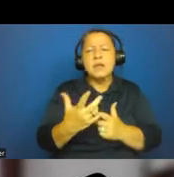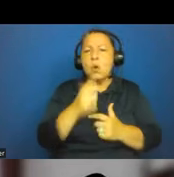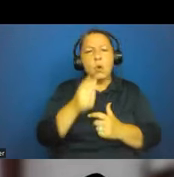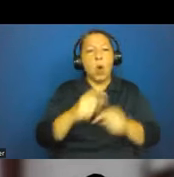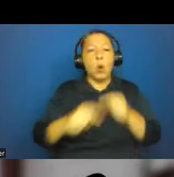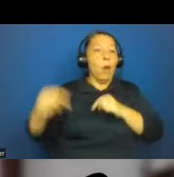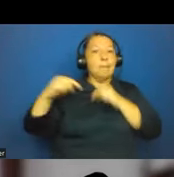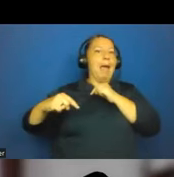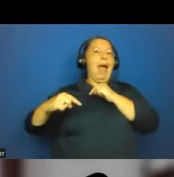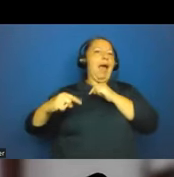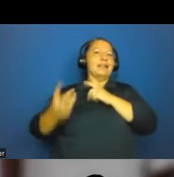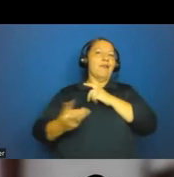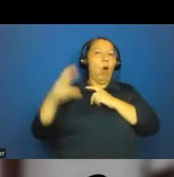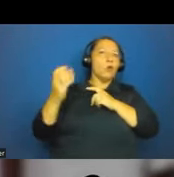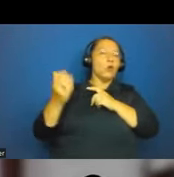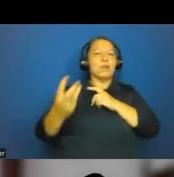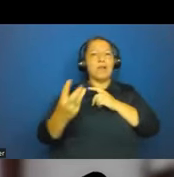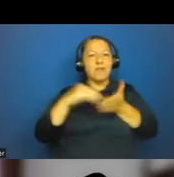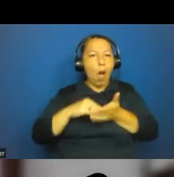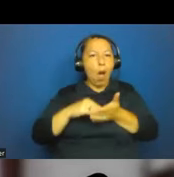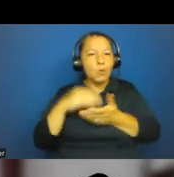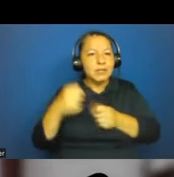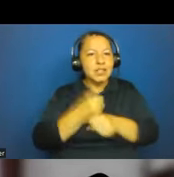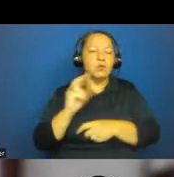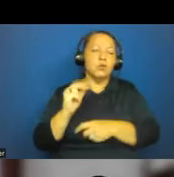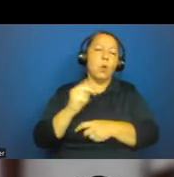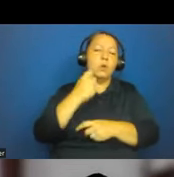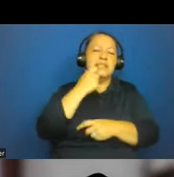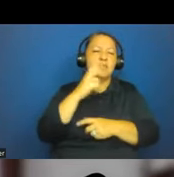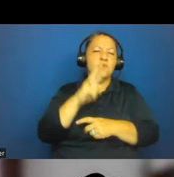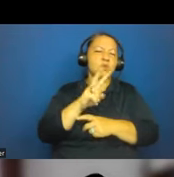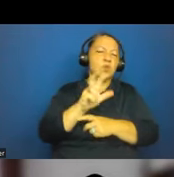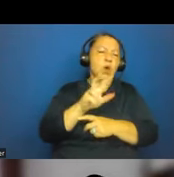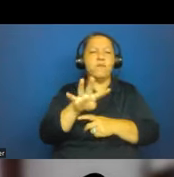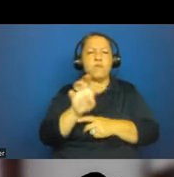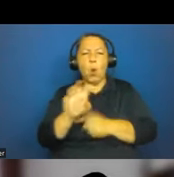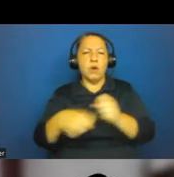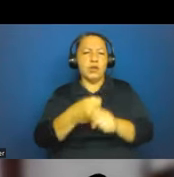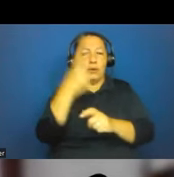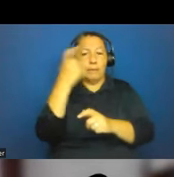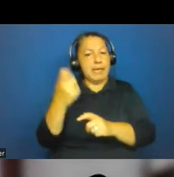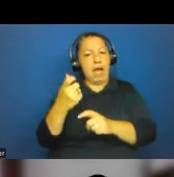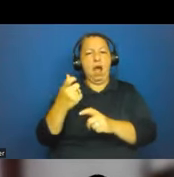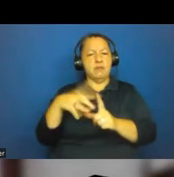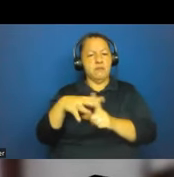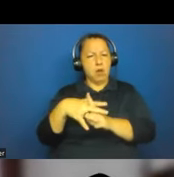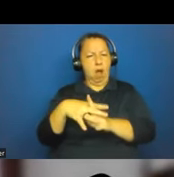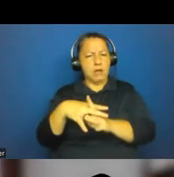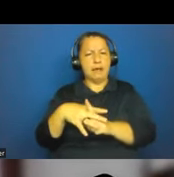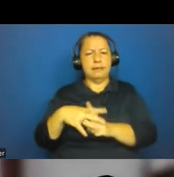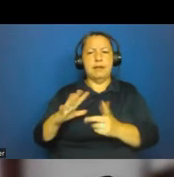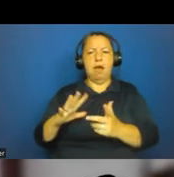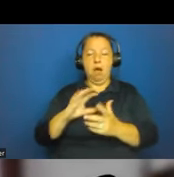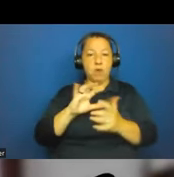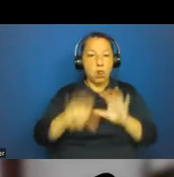several hundred or thousands of years. We're using the last three to four hundred years because of the context of colonialism and how that impacted the